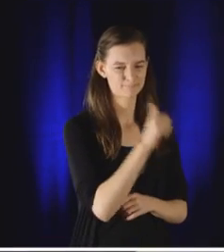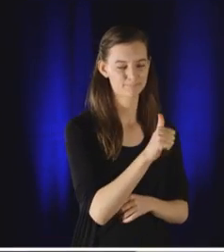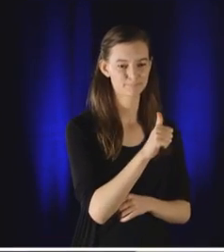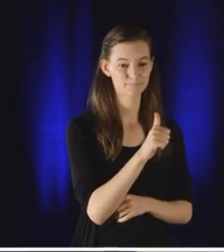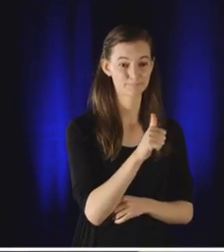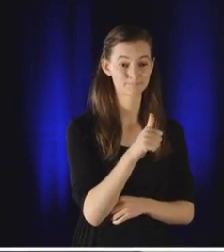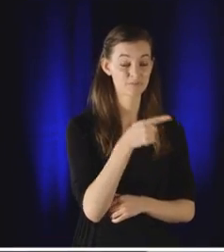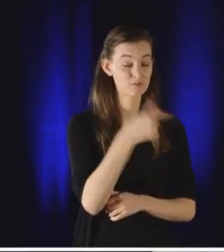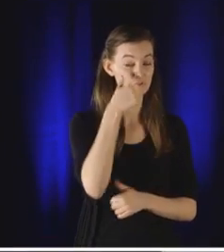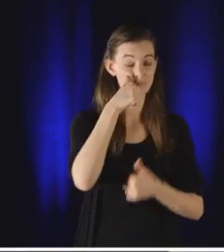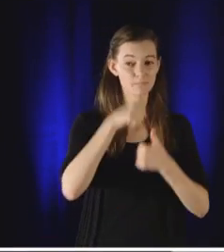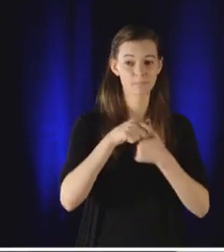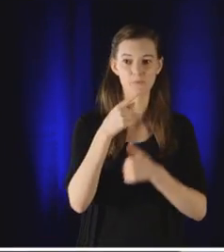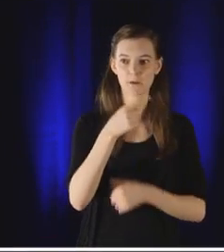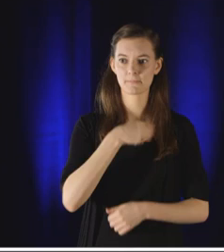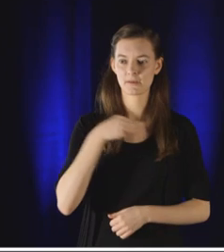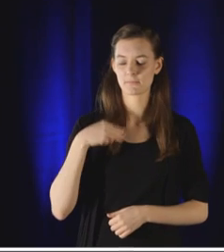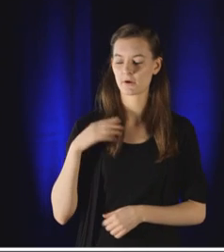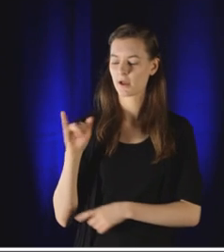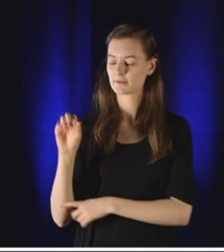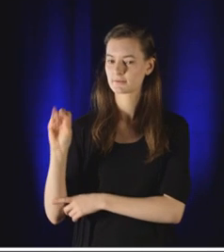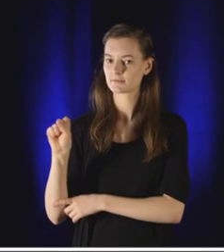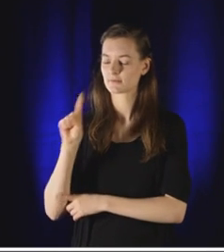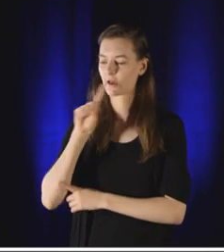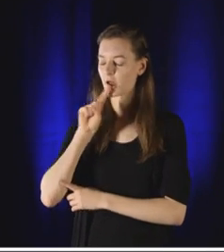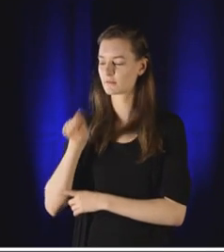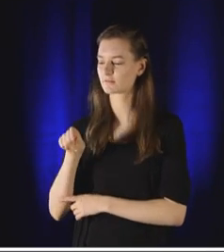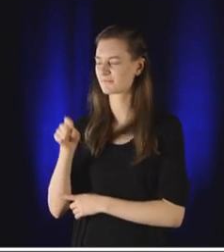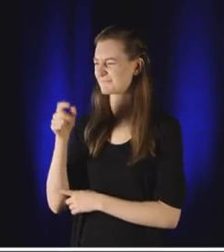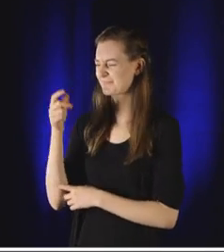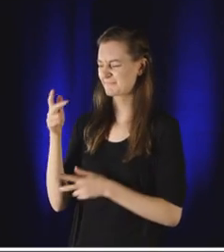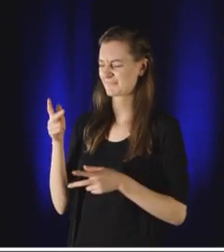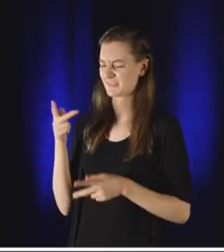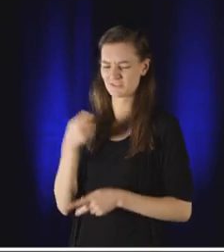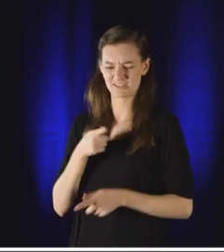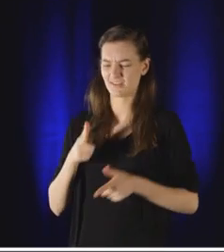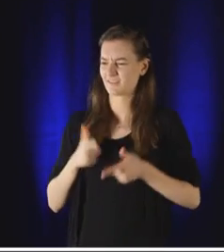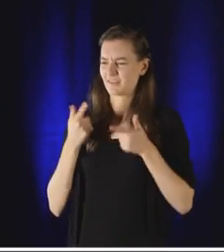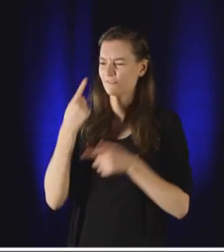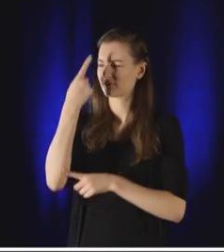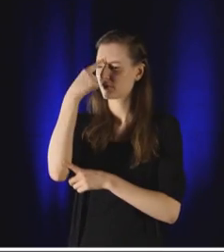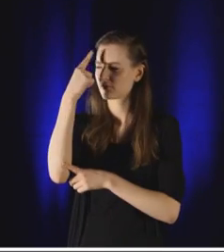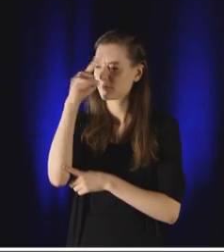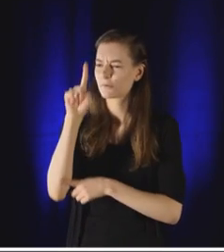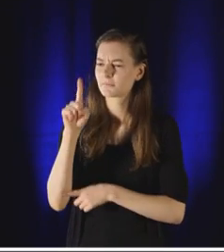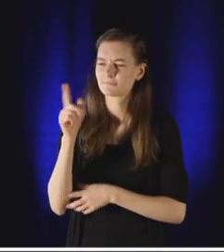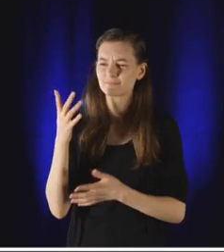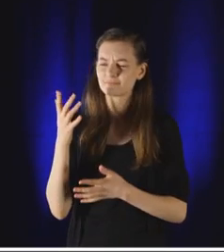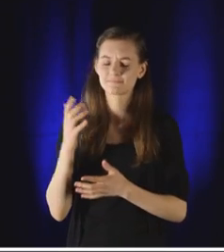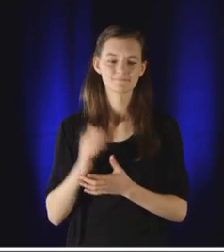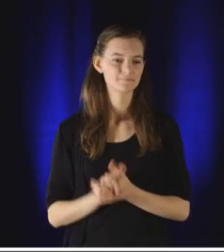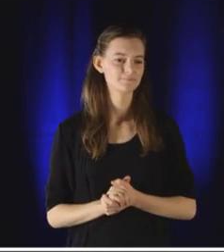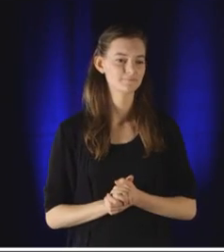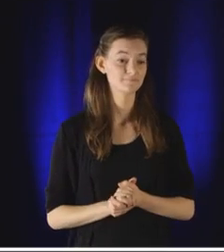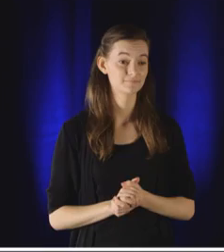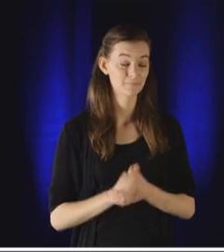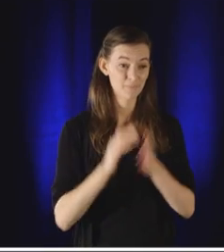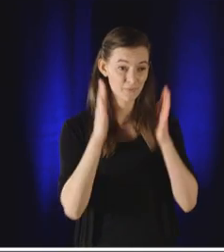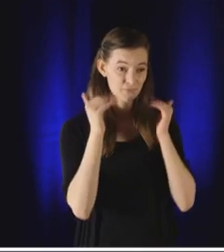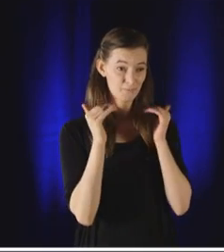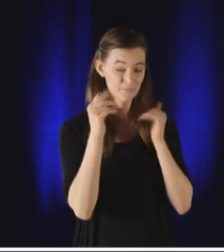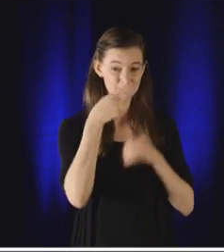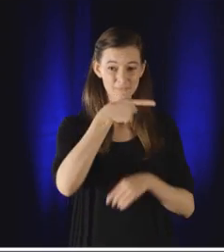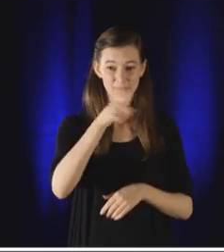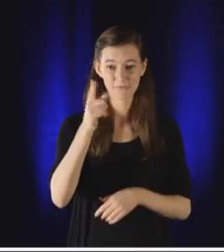But they didn't kill her. And she recalled hearing one 17-year-old member of ISIS asking, Why are we letting her live?